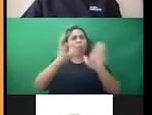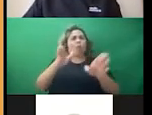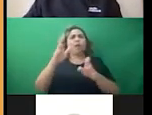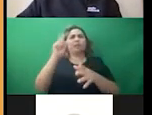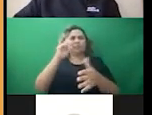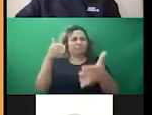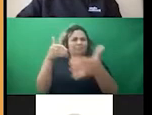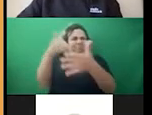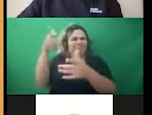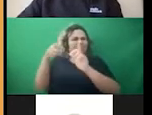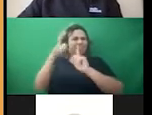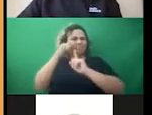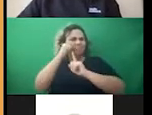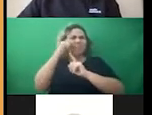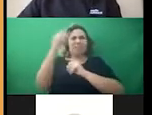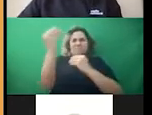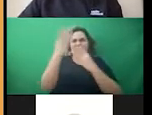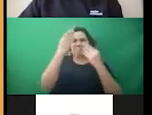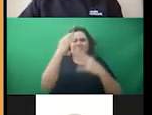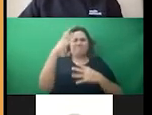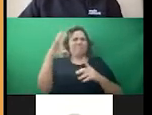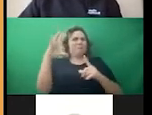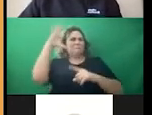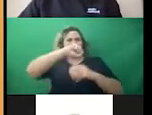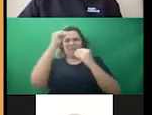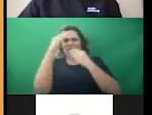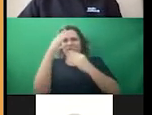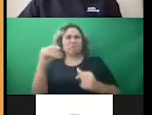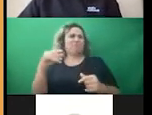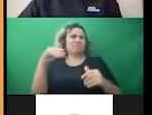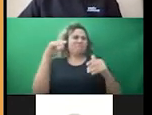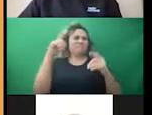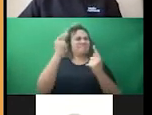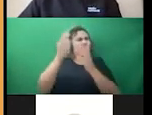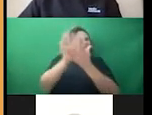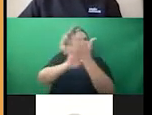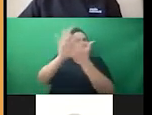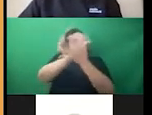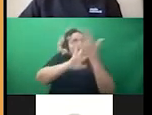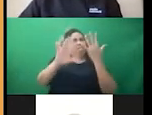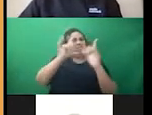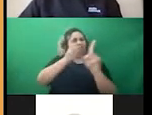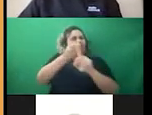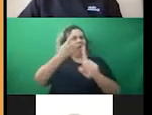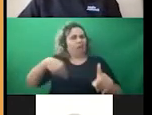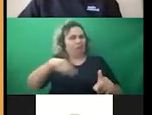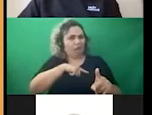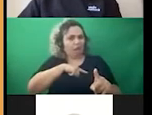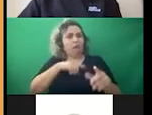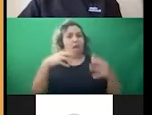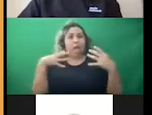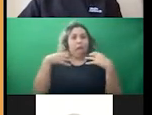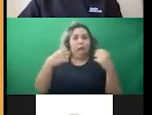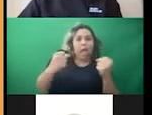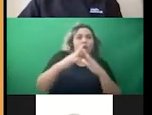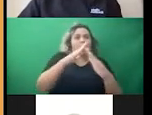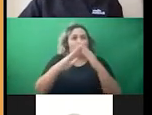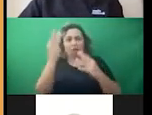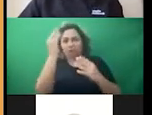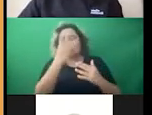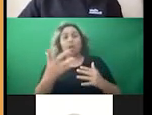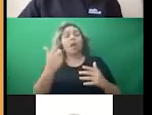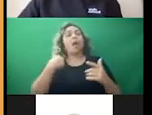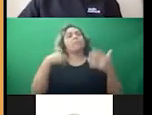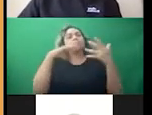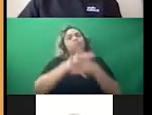disinformation and misinformation are impacting our communities, our health, and our movements. We'll start by doing a bit of storytelling